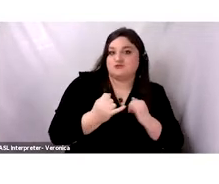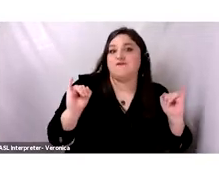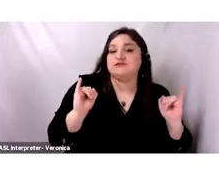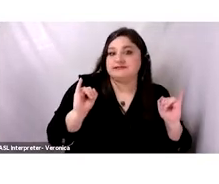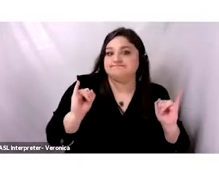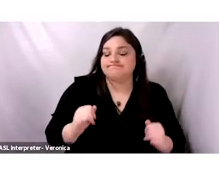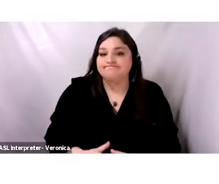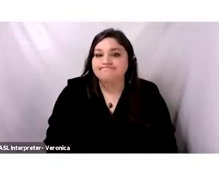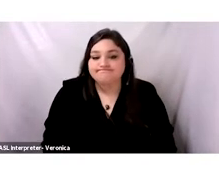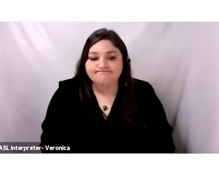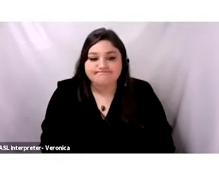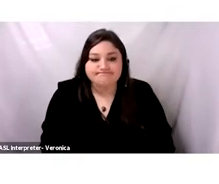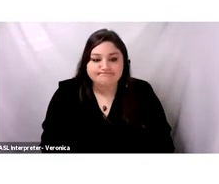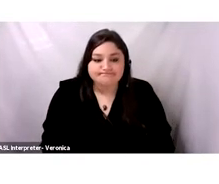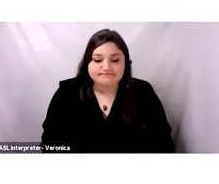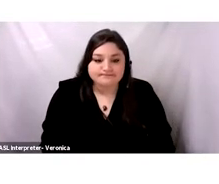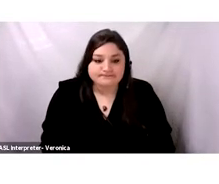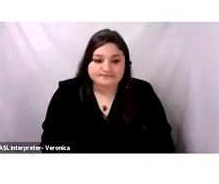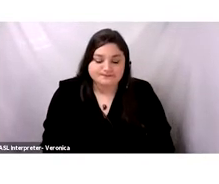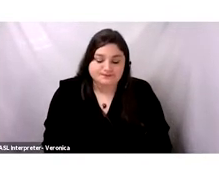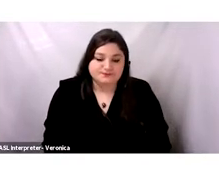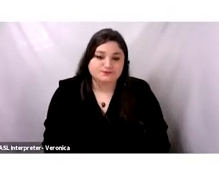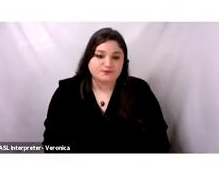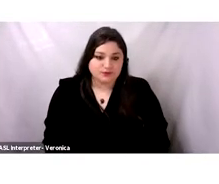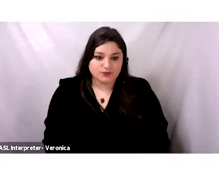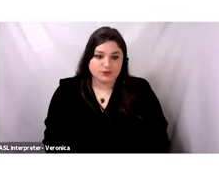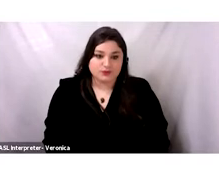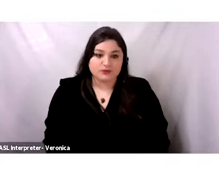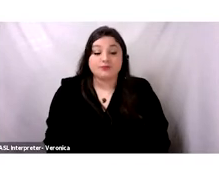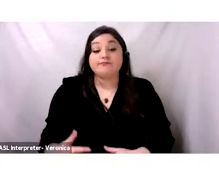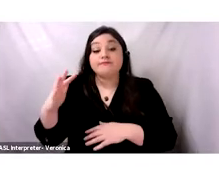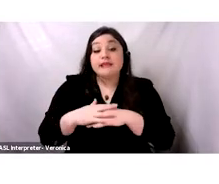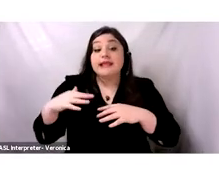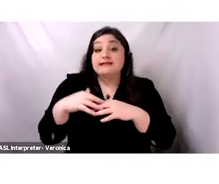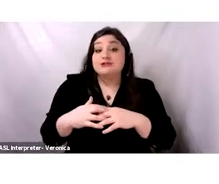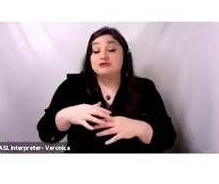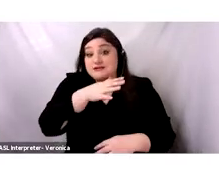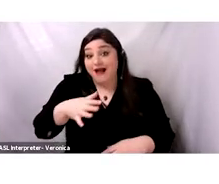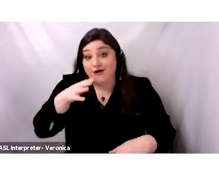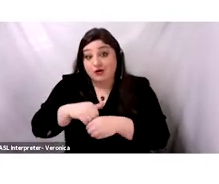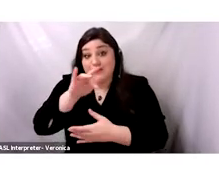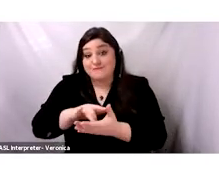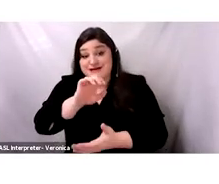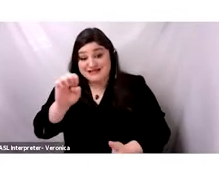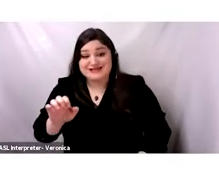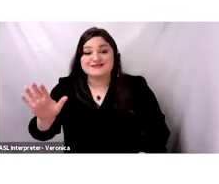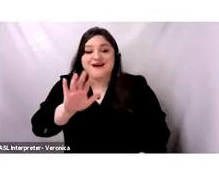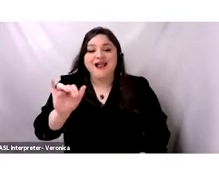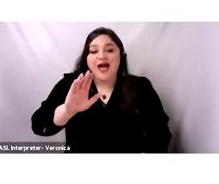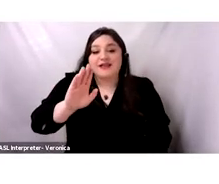Indigenous agriculture in the Middle East, such as in the Bekaa Valley or Plain. This is the Bekaa